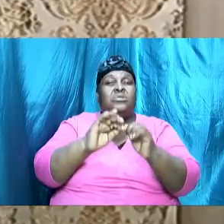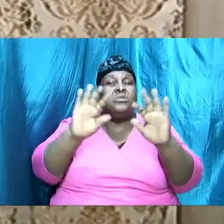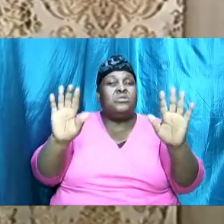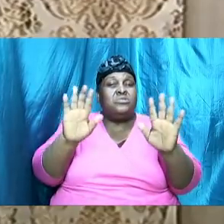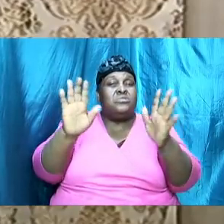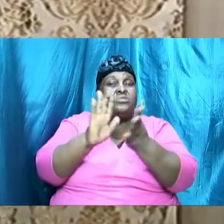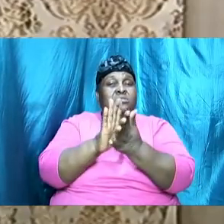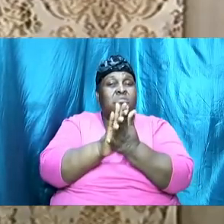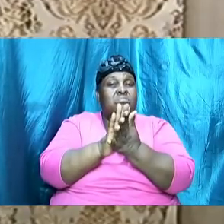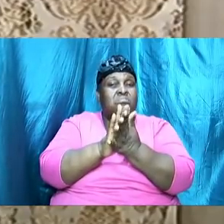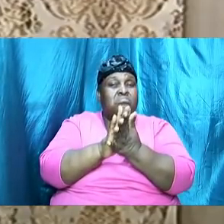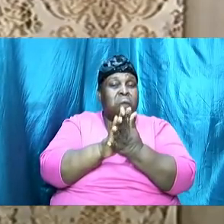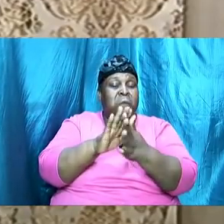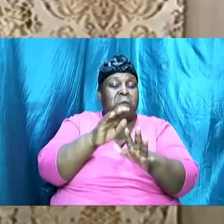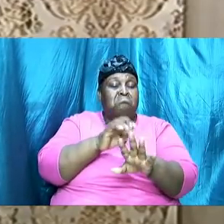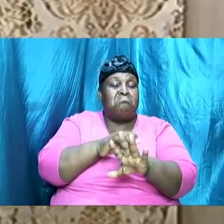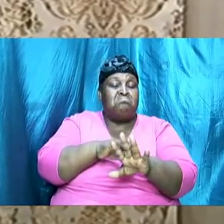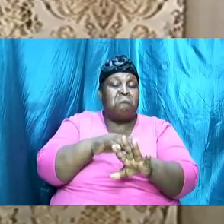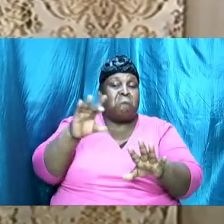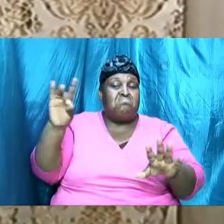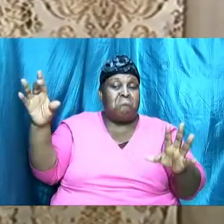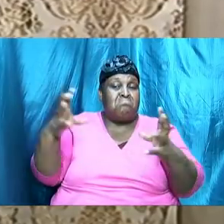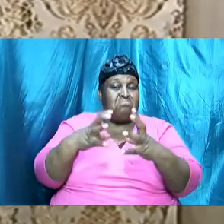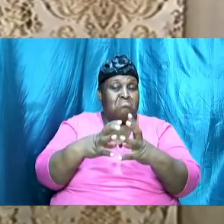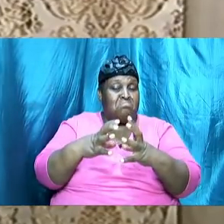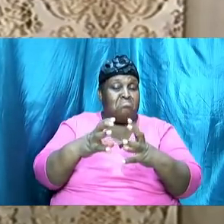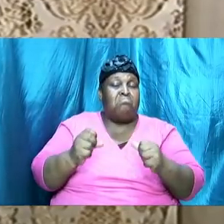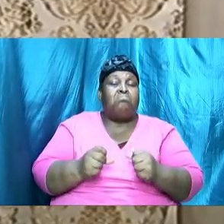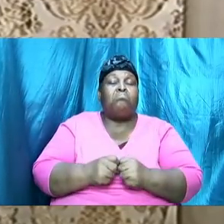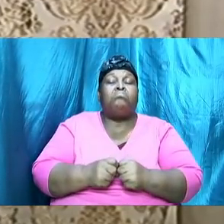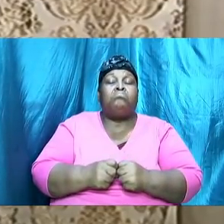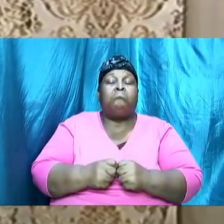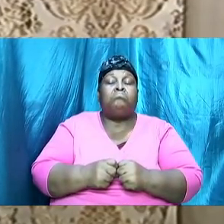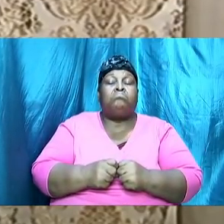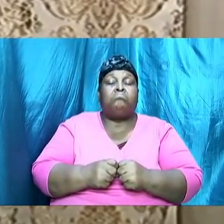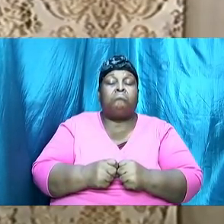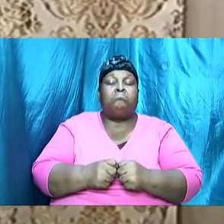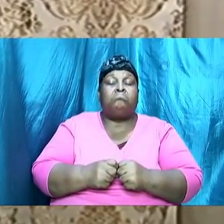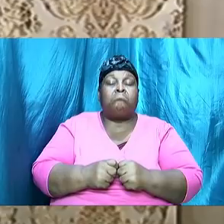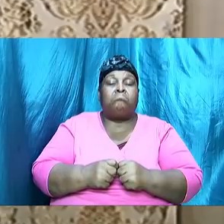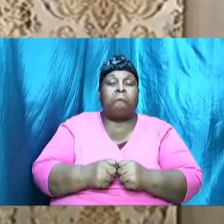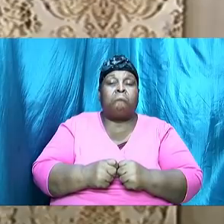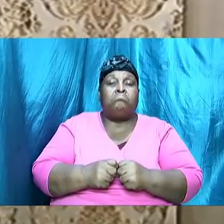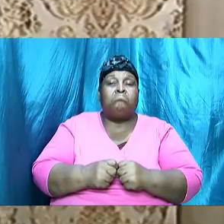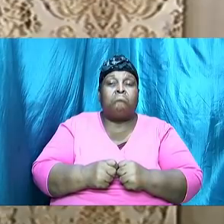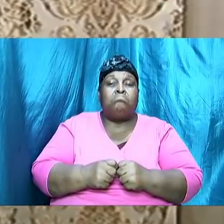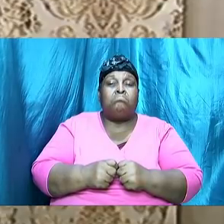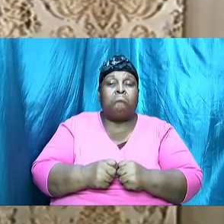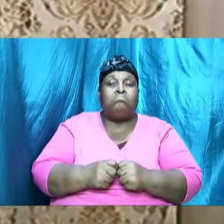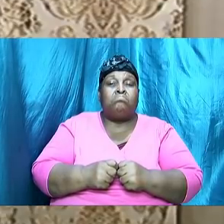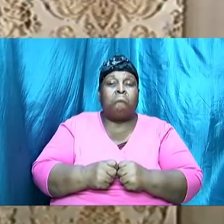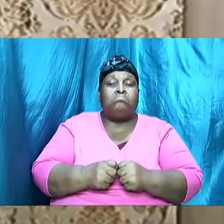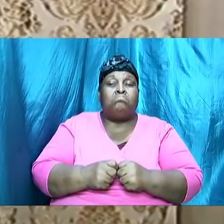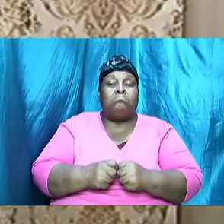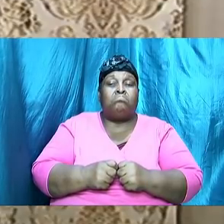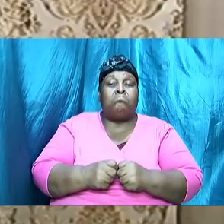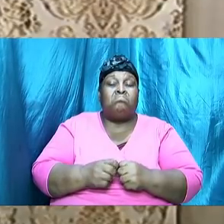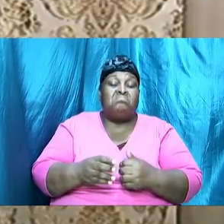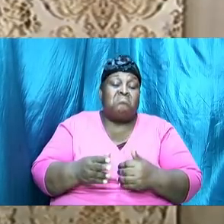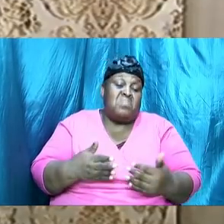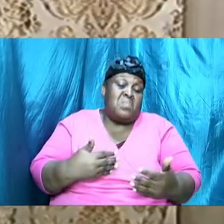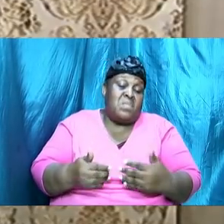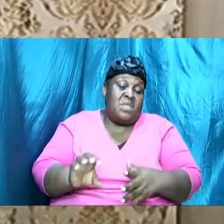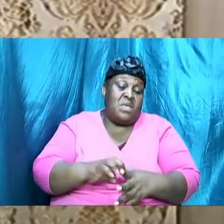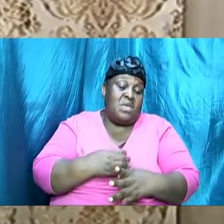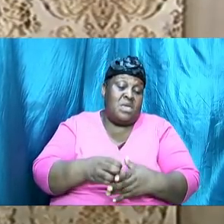at 8 a.m. on Sunday morning. As a result of that, we would not, even though it is going to be